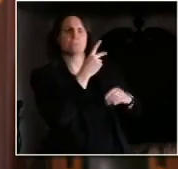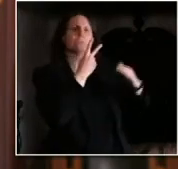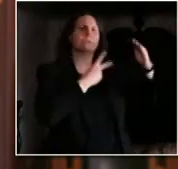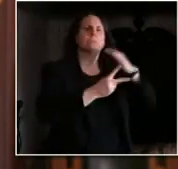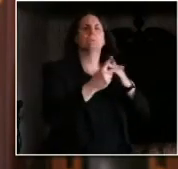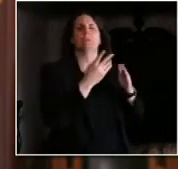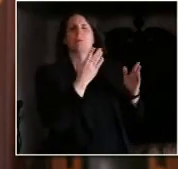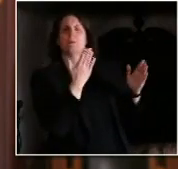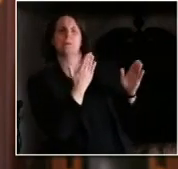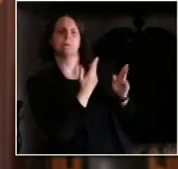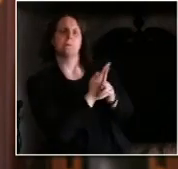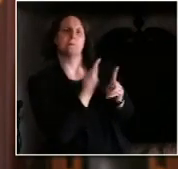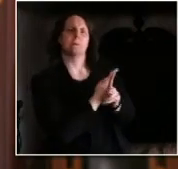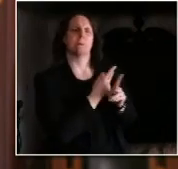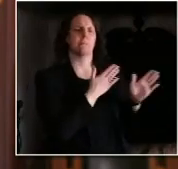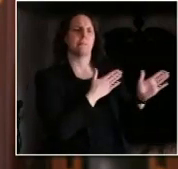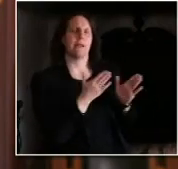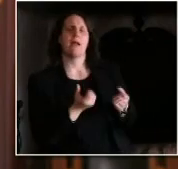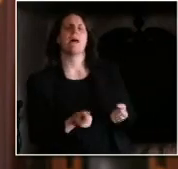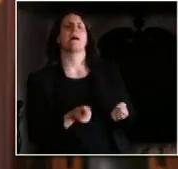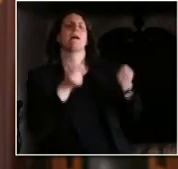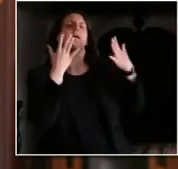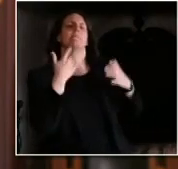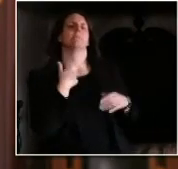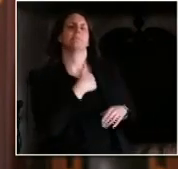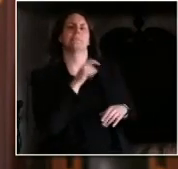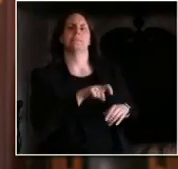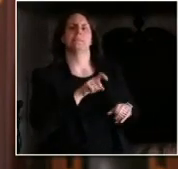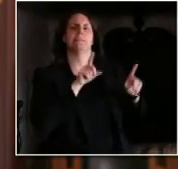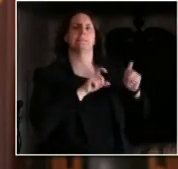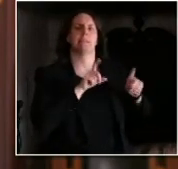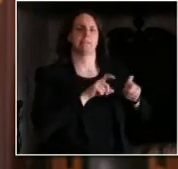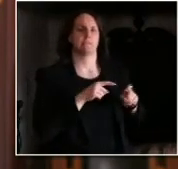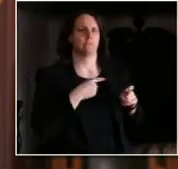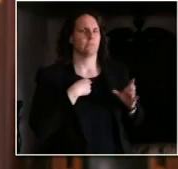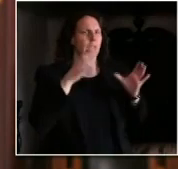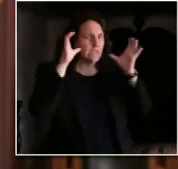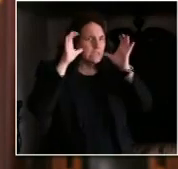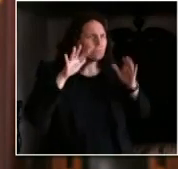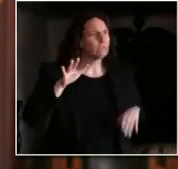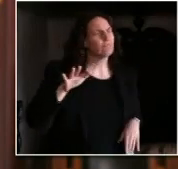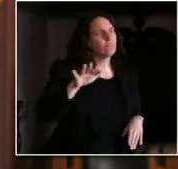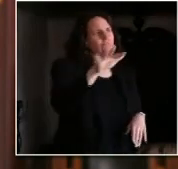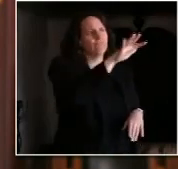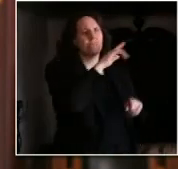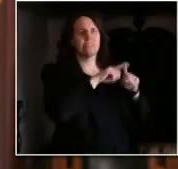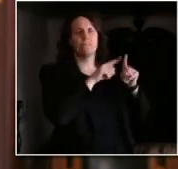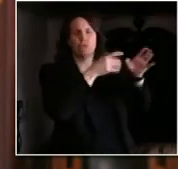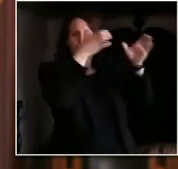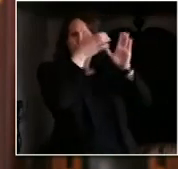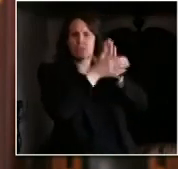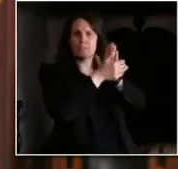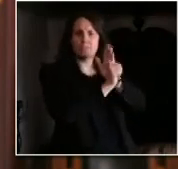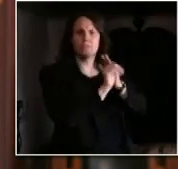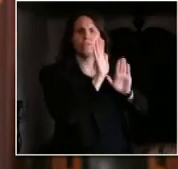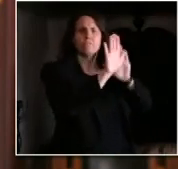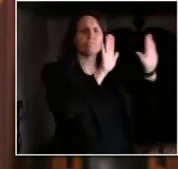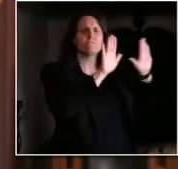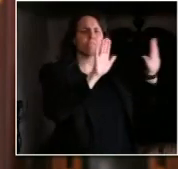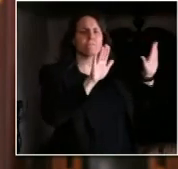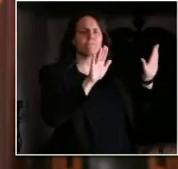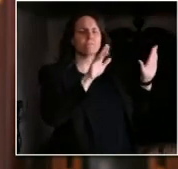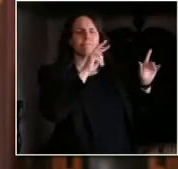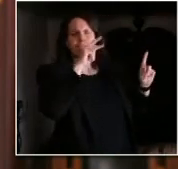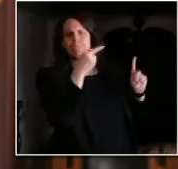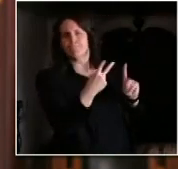they are recommending but we want to make sure we are hitting the right capacity